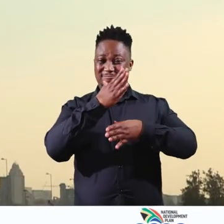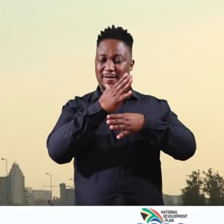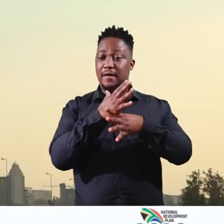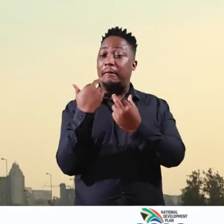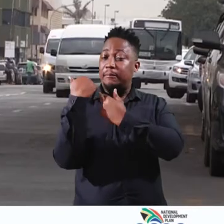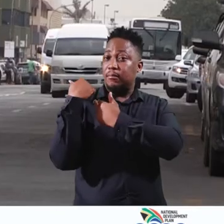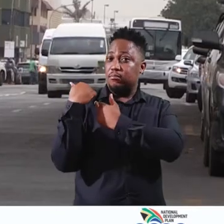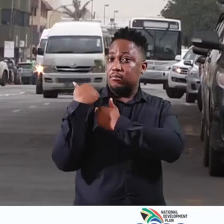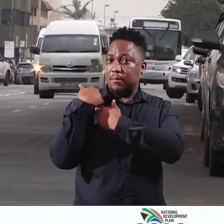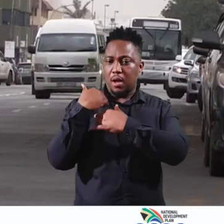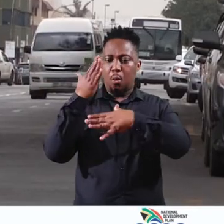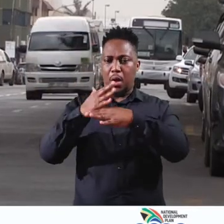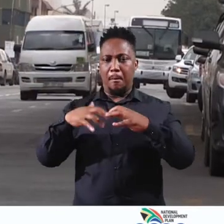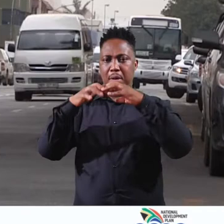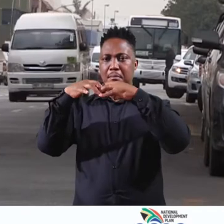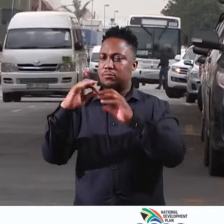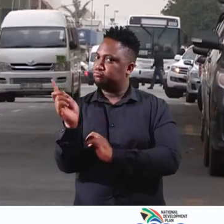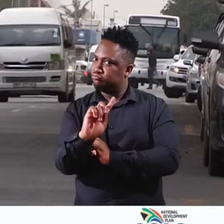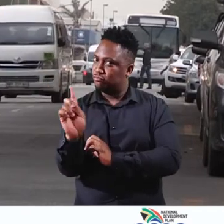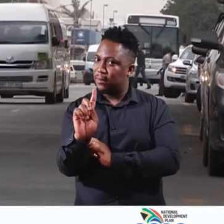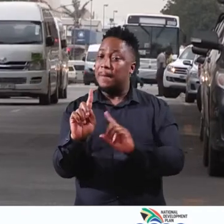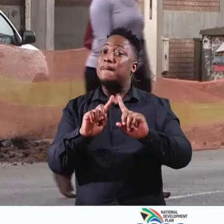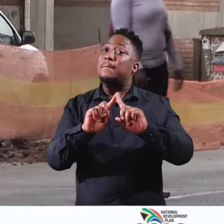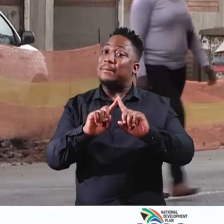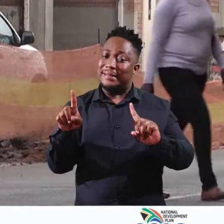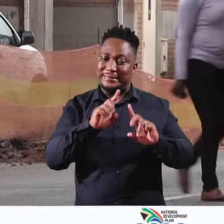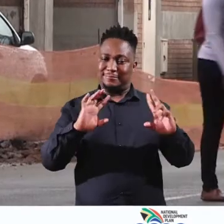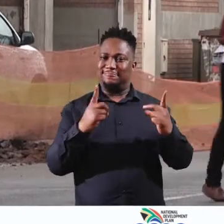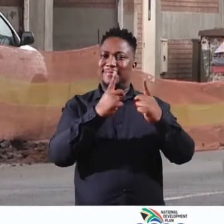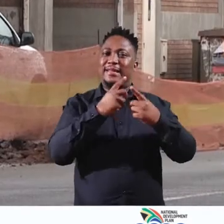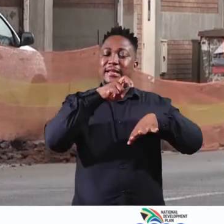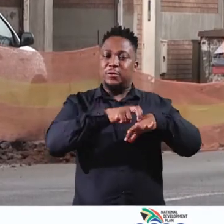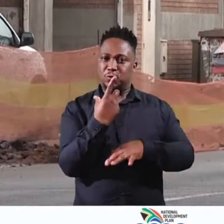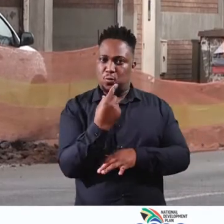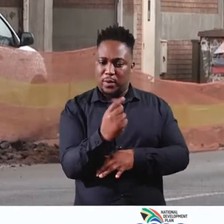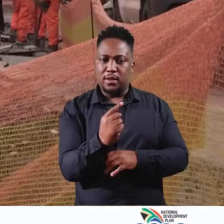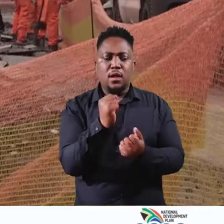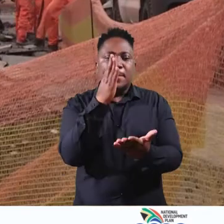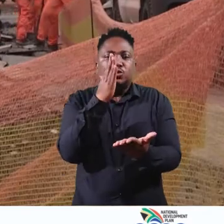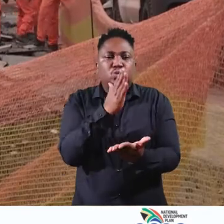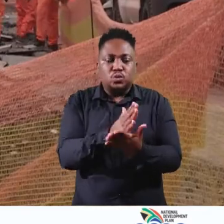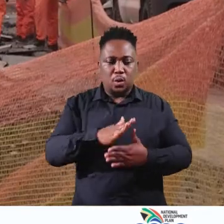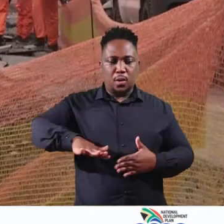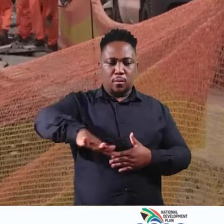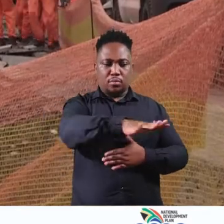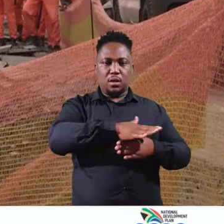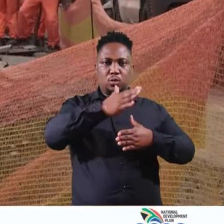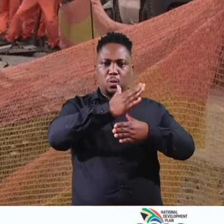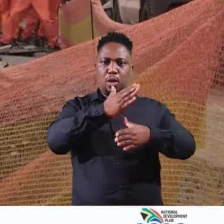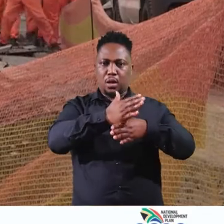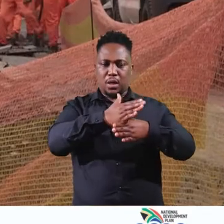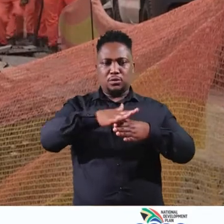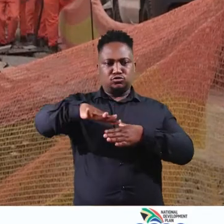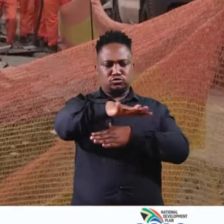it is not the Department's direct responsibility to create employment, it is however tasked with the duty to create conducive